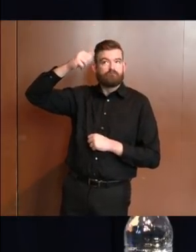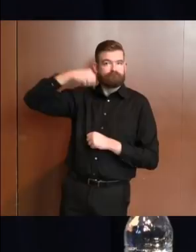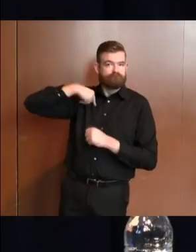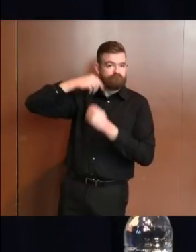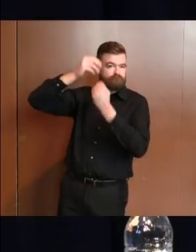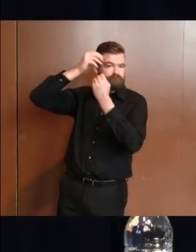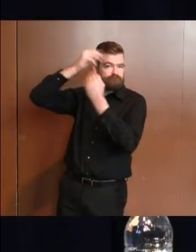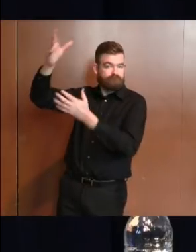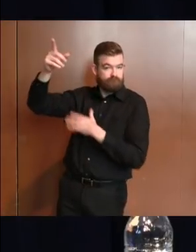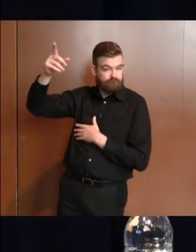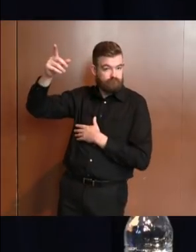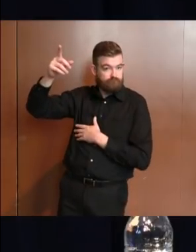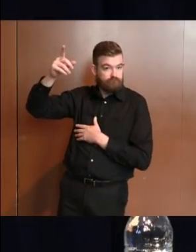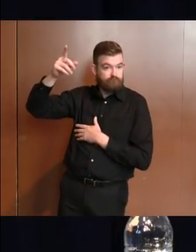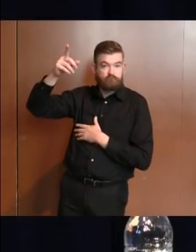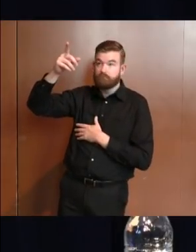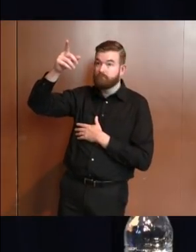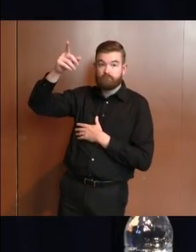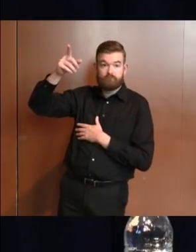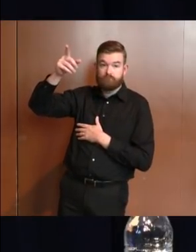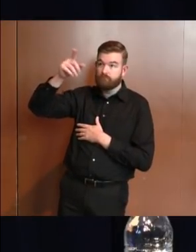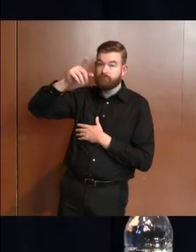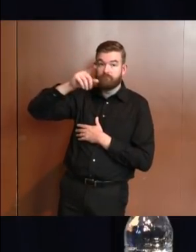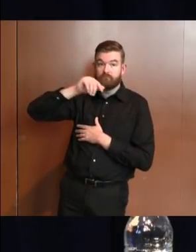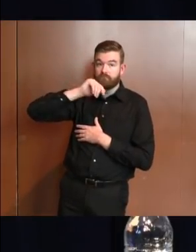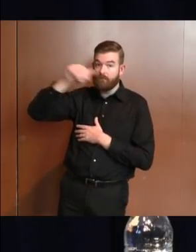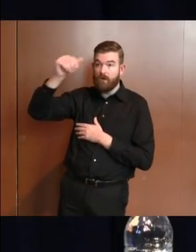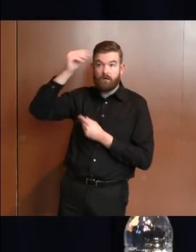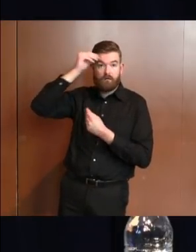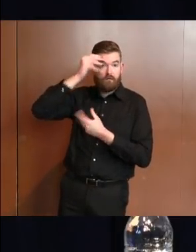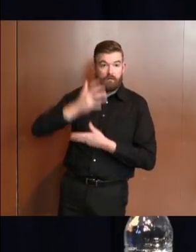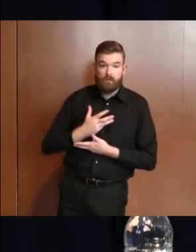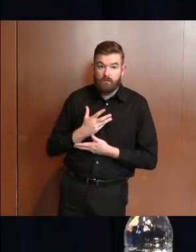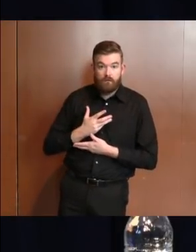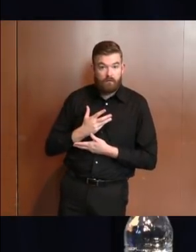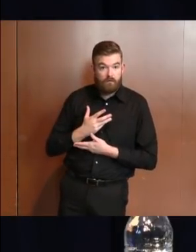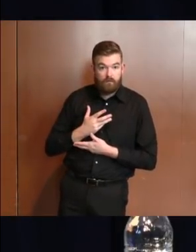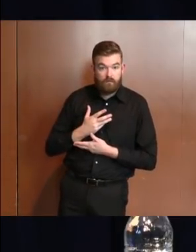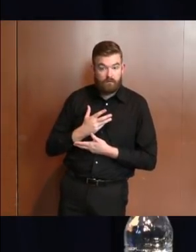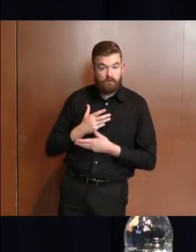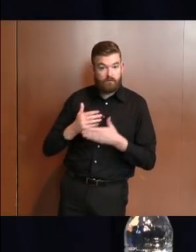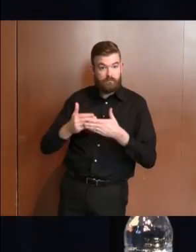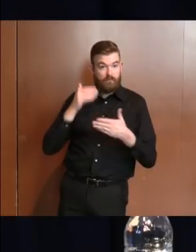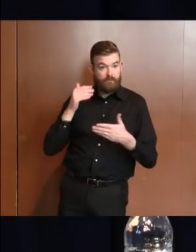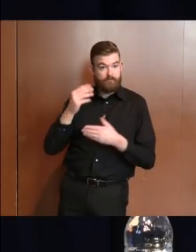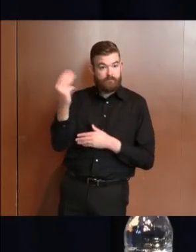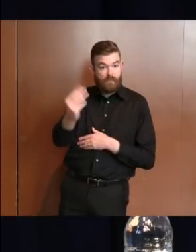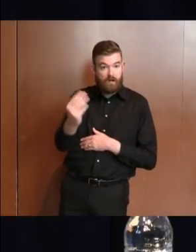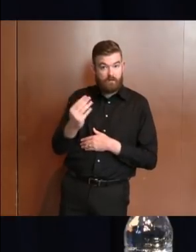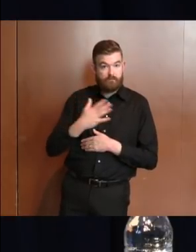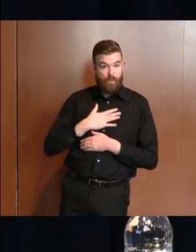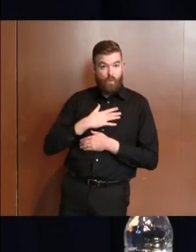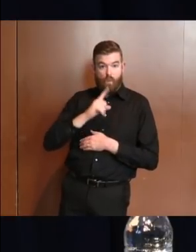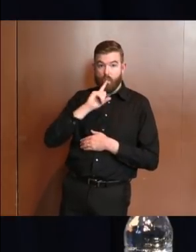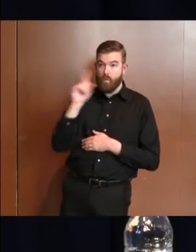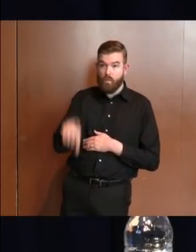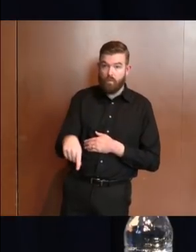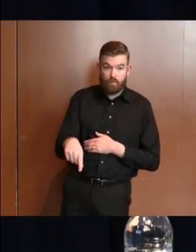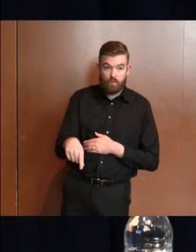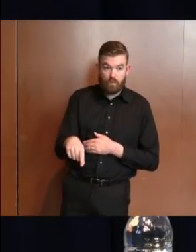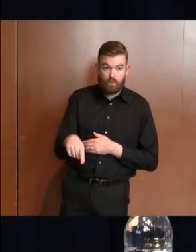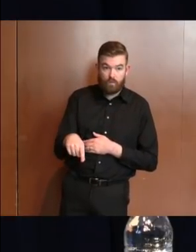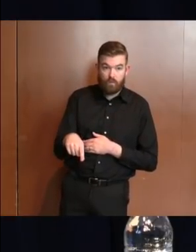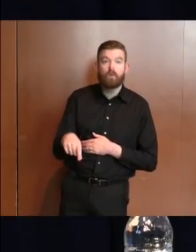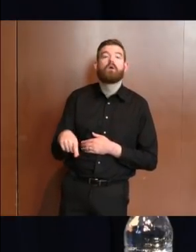that if we are not notified by the close of business on Monday that these directors directives are taking place, we will